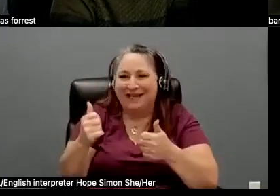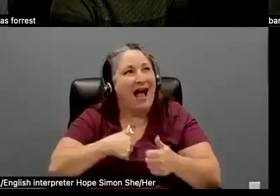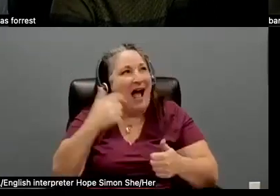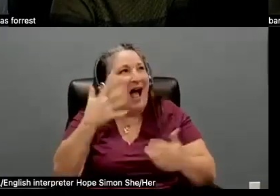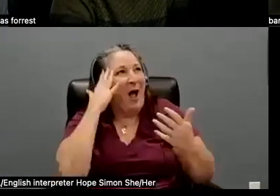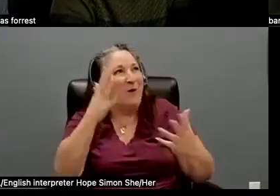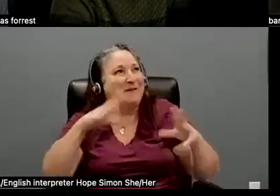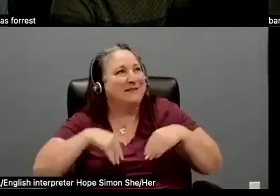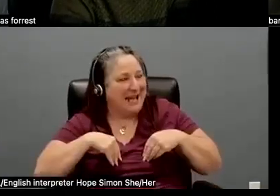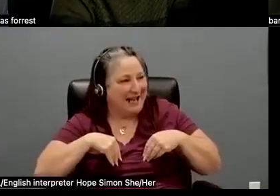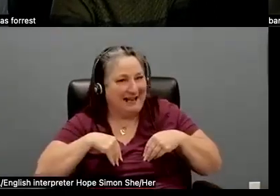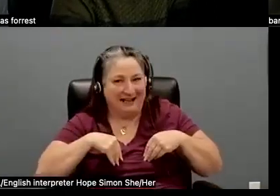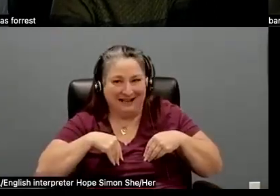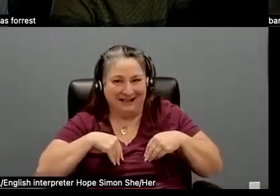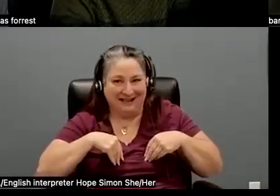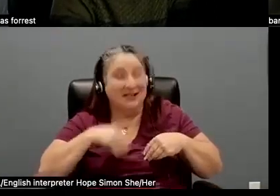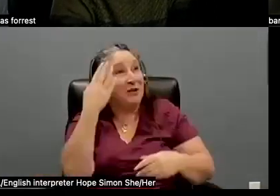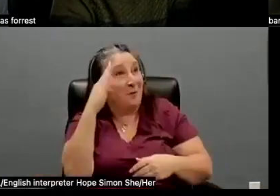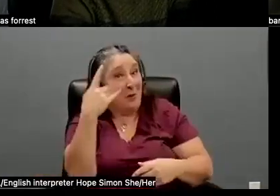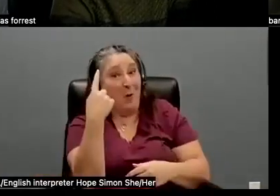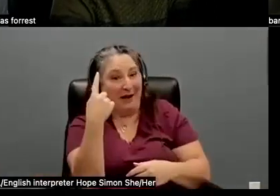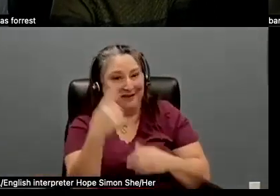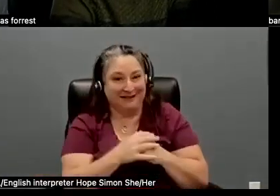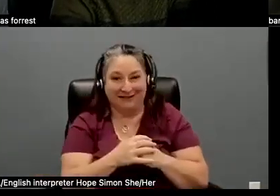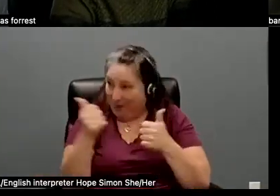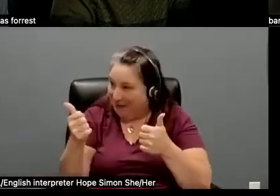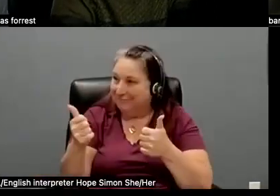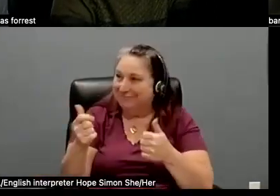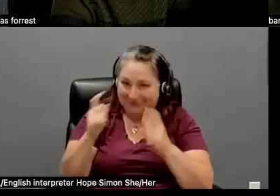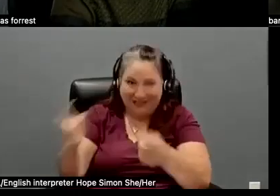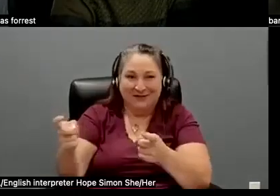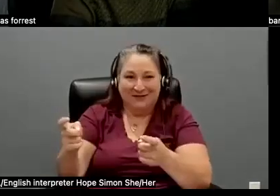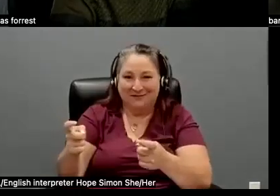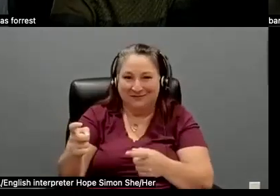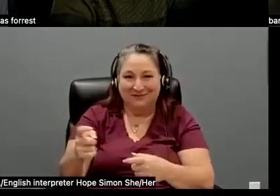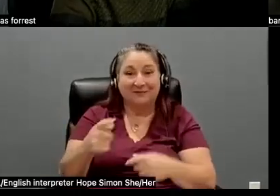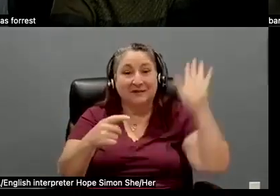uh, I'll take, uh, Oh, the blue one. Okay. You got it. Okay.